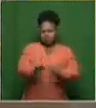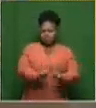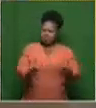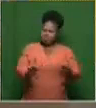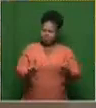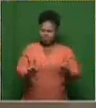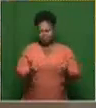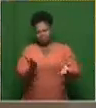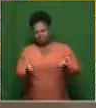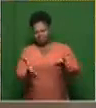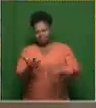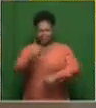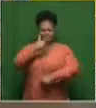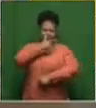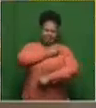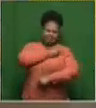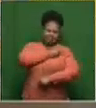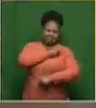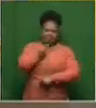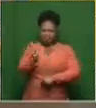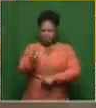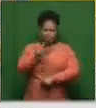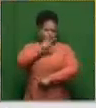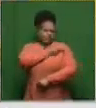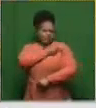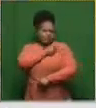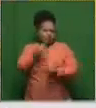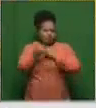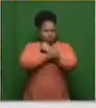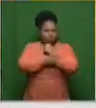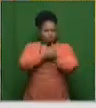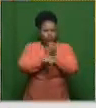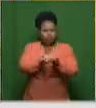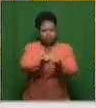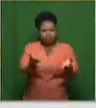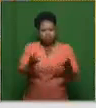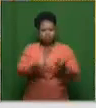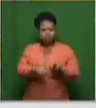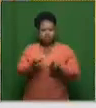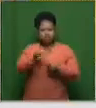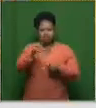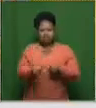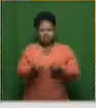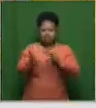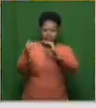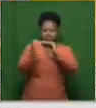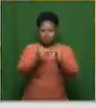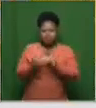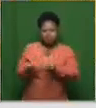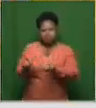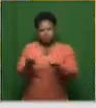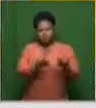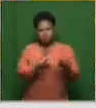words such as, and phrases such as vaccine nationalization, gluttony, equal distribution, the